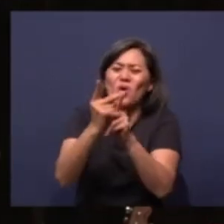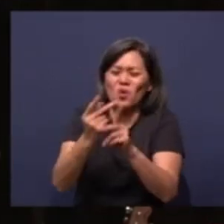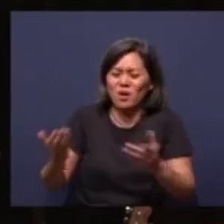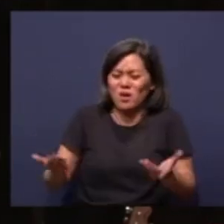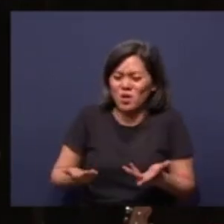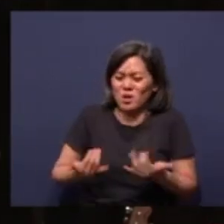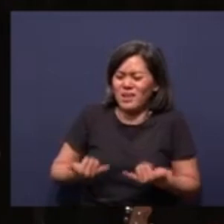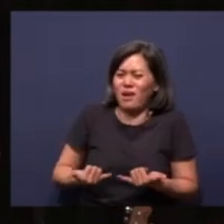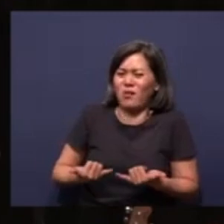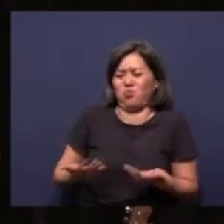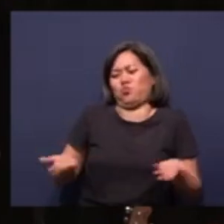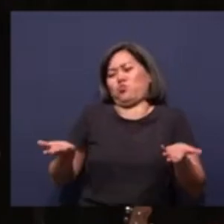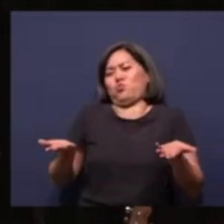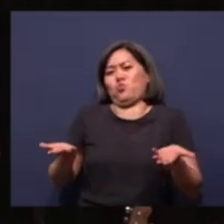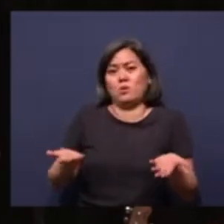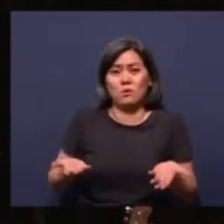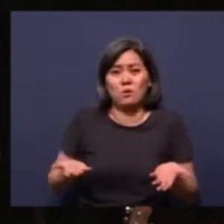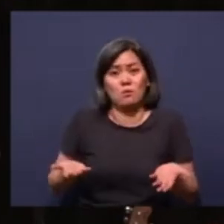and now?